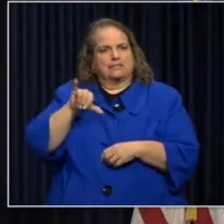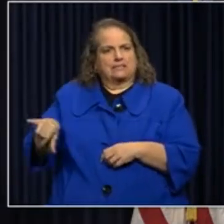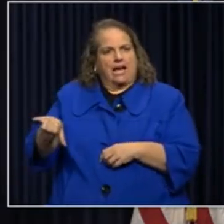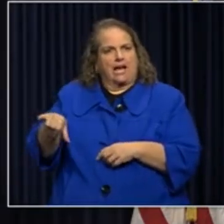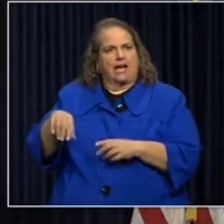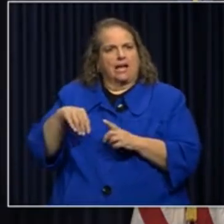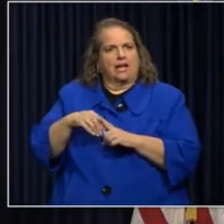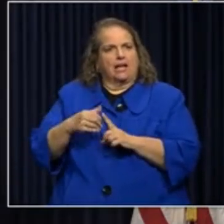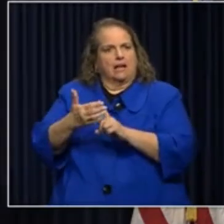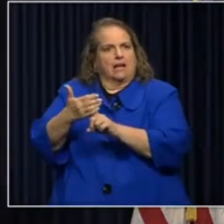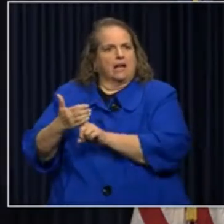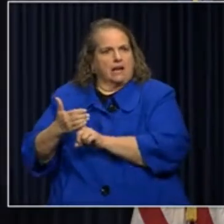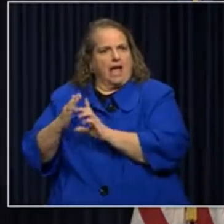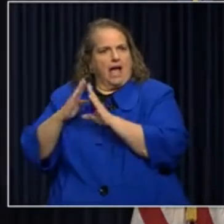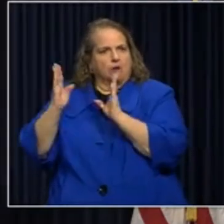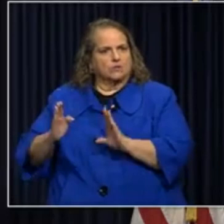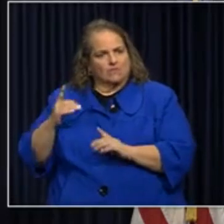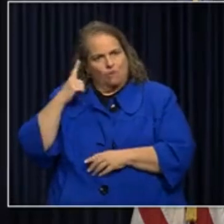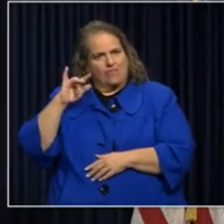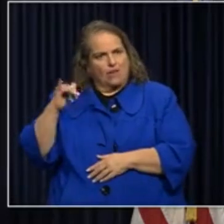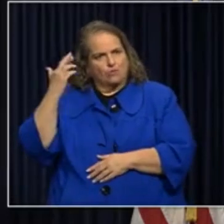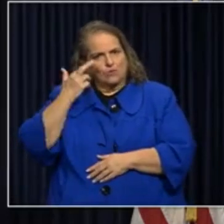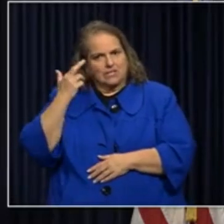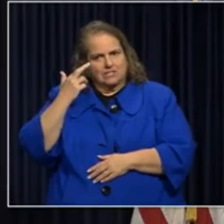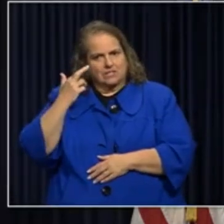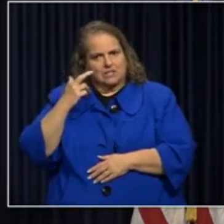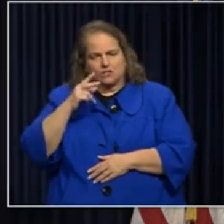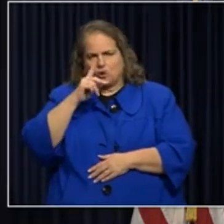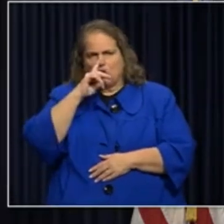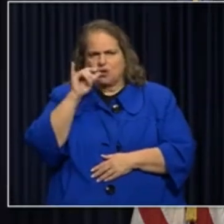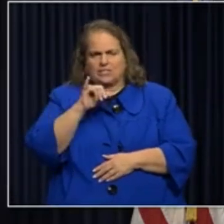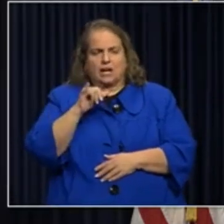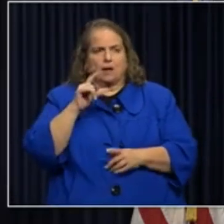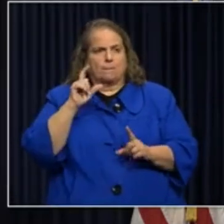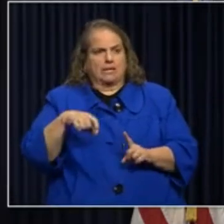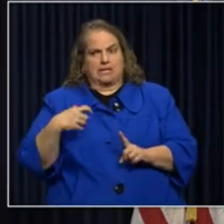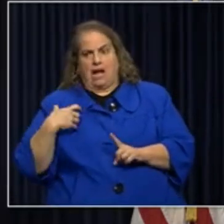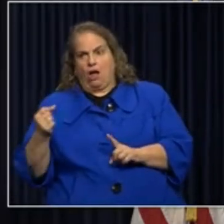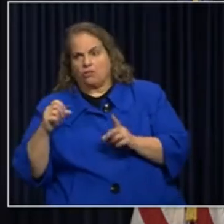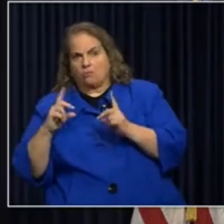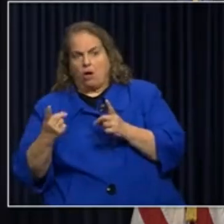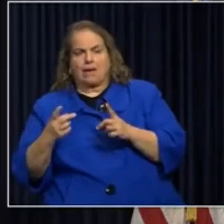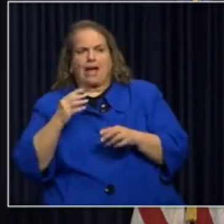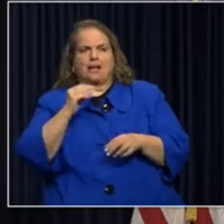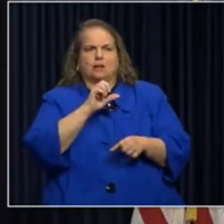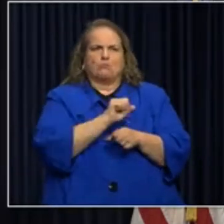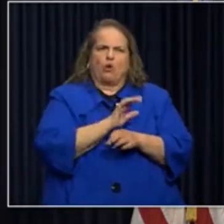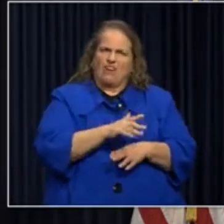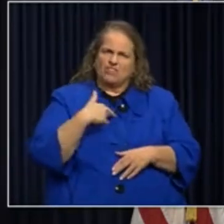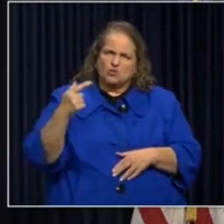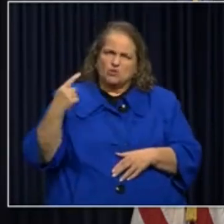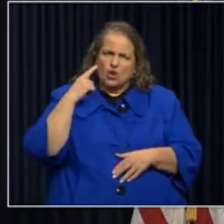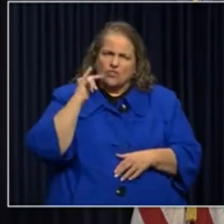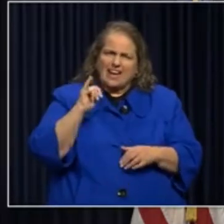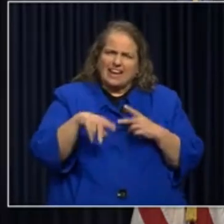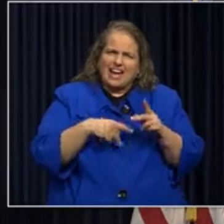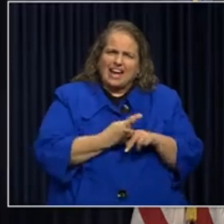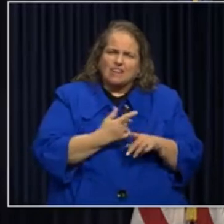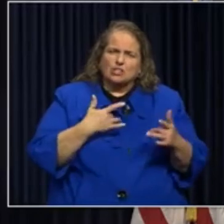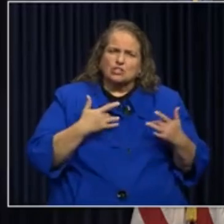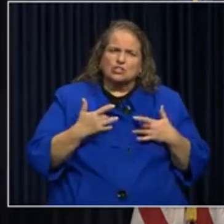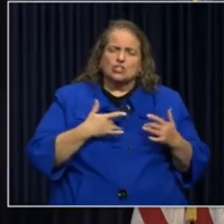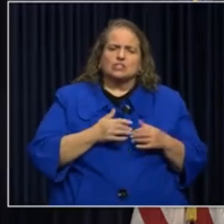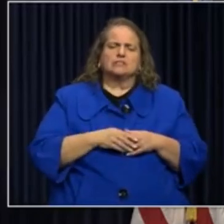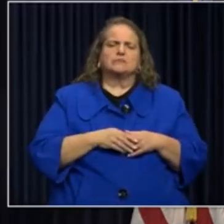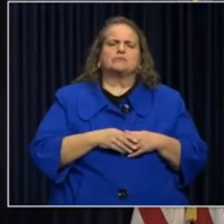He seems to be getting an end around from the health department and his employer. Have you heard concerns similar to that? So this is a question